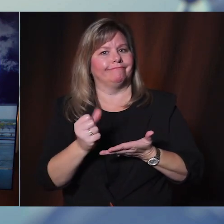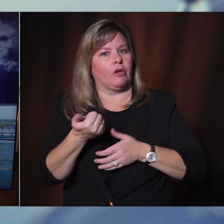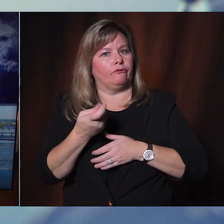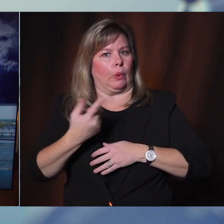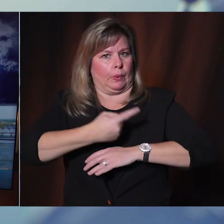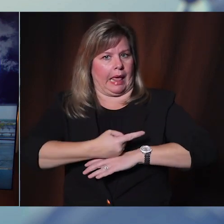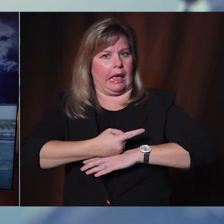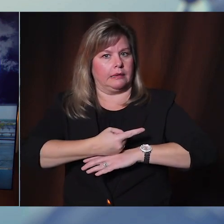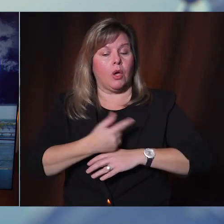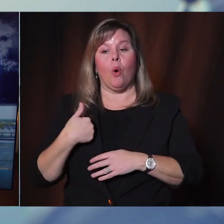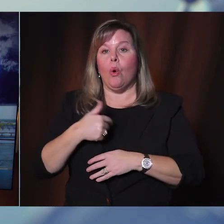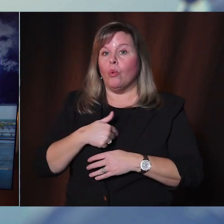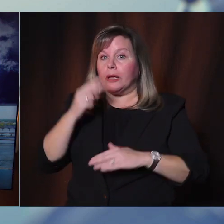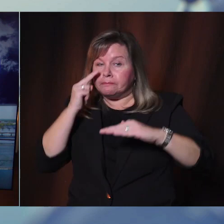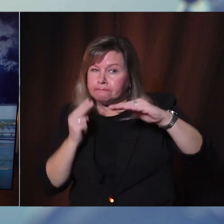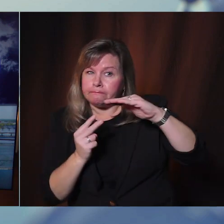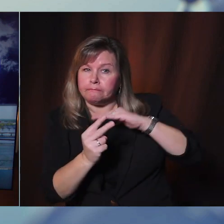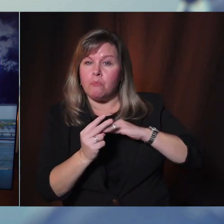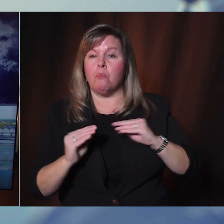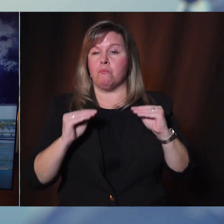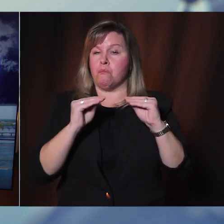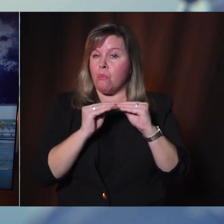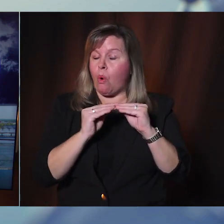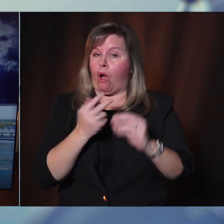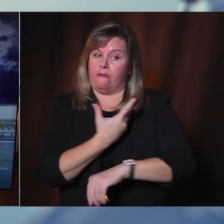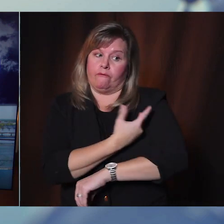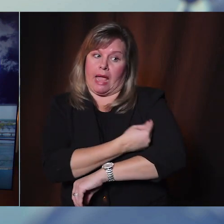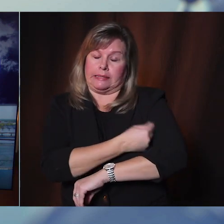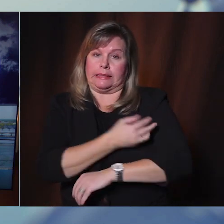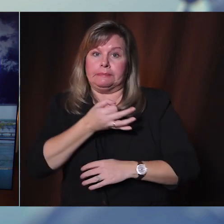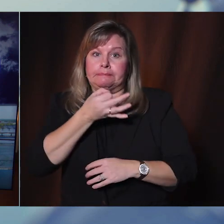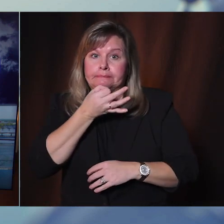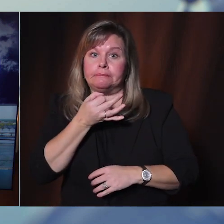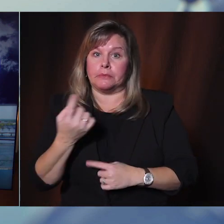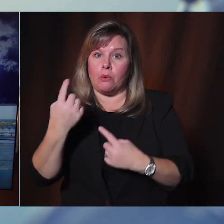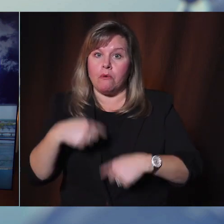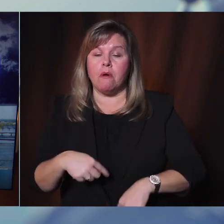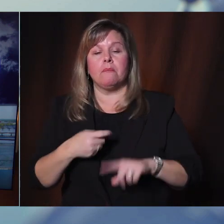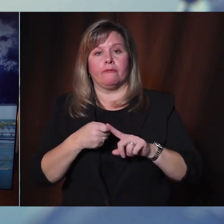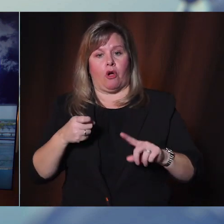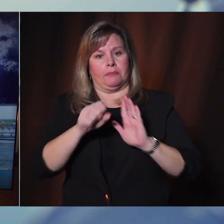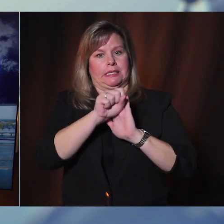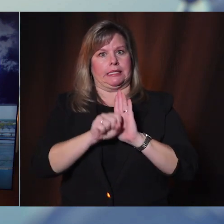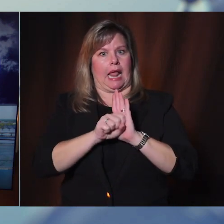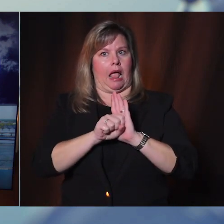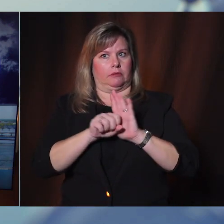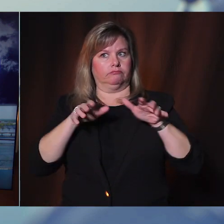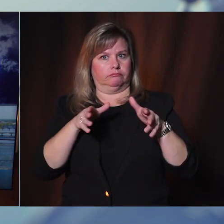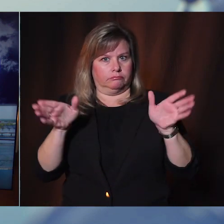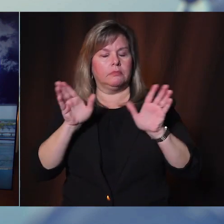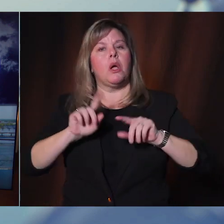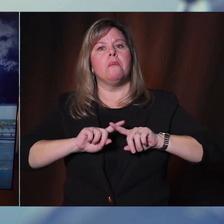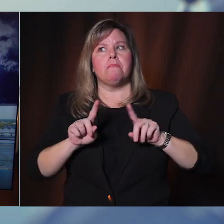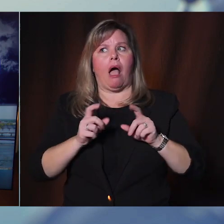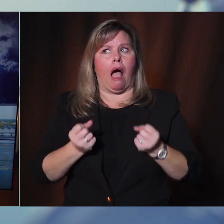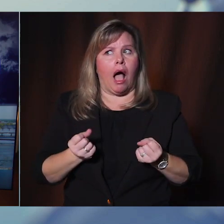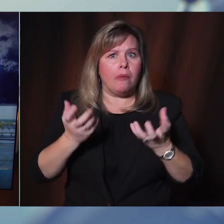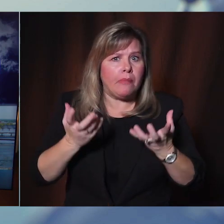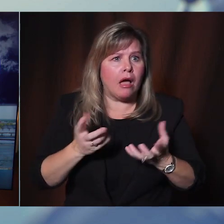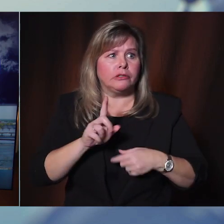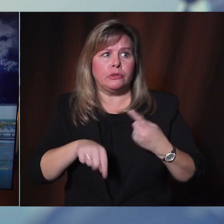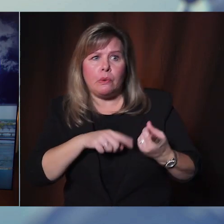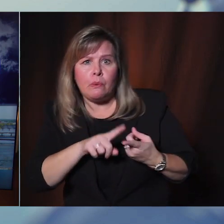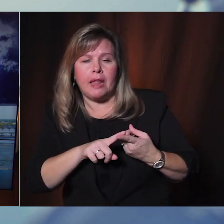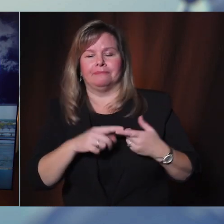We do expect more vaccine to come from the state, but we have very little assurance about how much vaccine and exactly when.